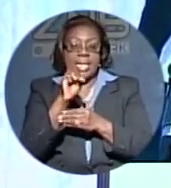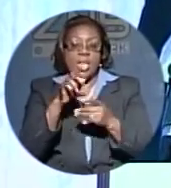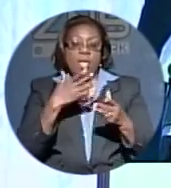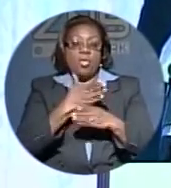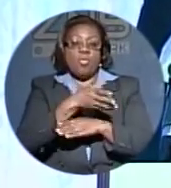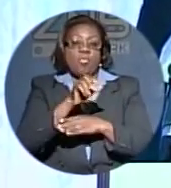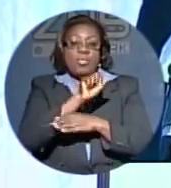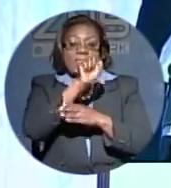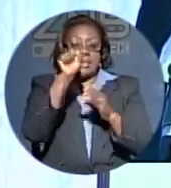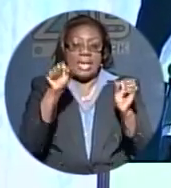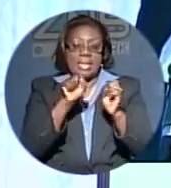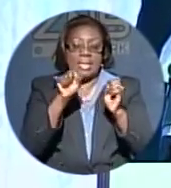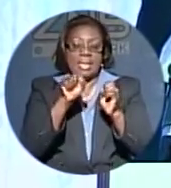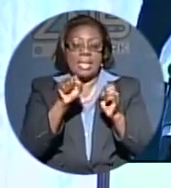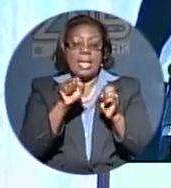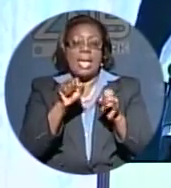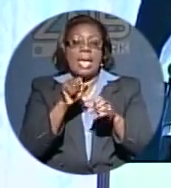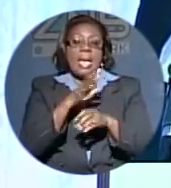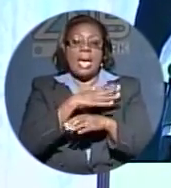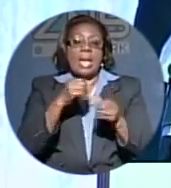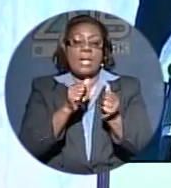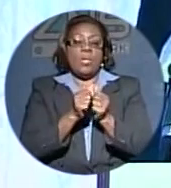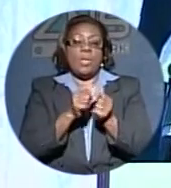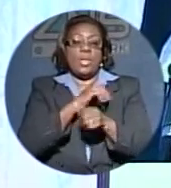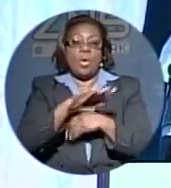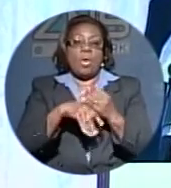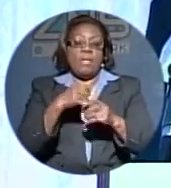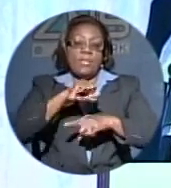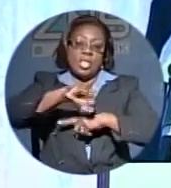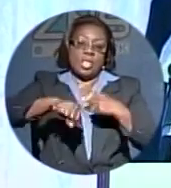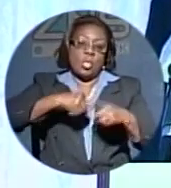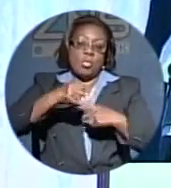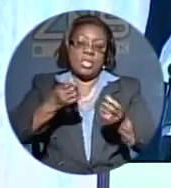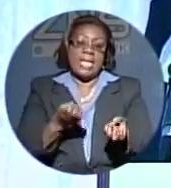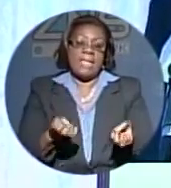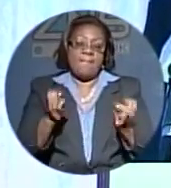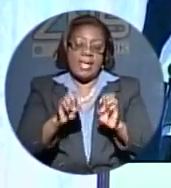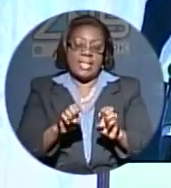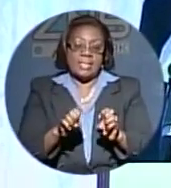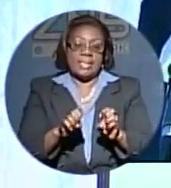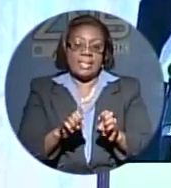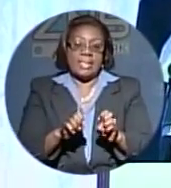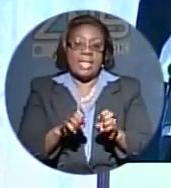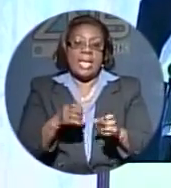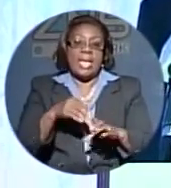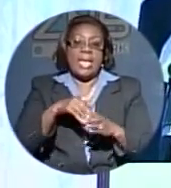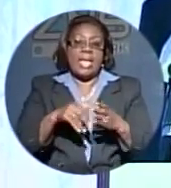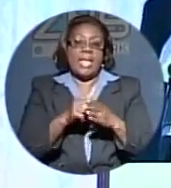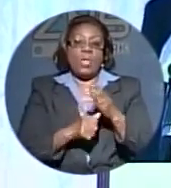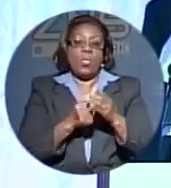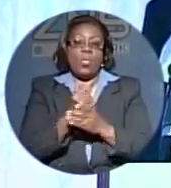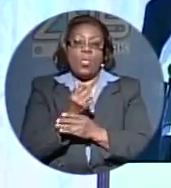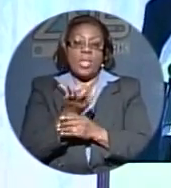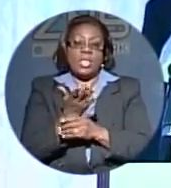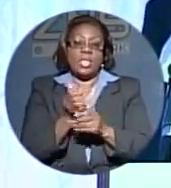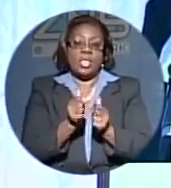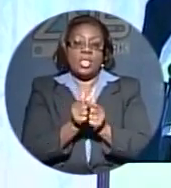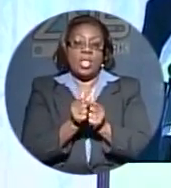and about all those social events in which we are involved in the course of the week. you.